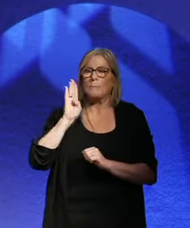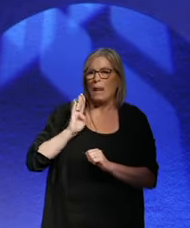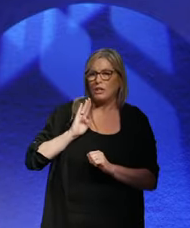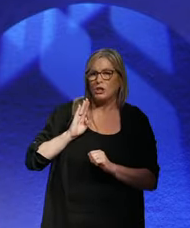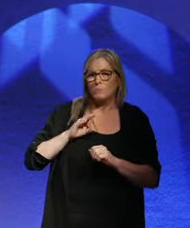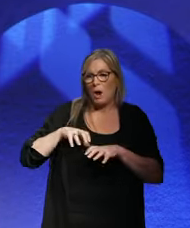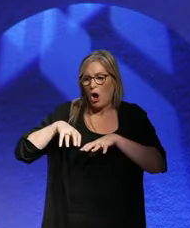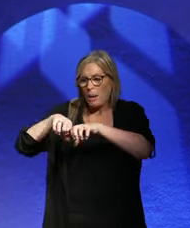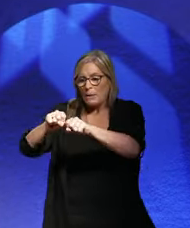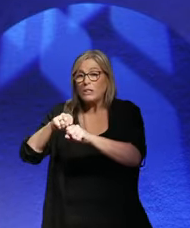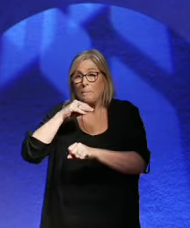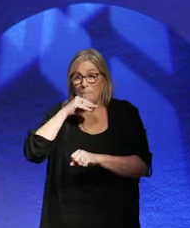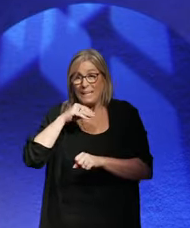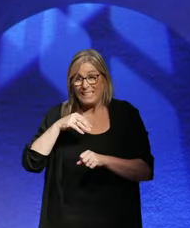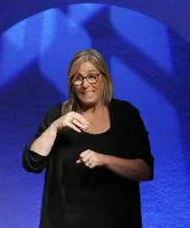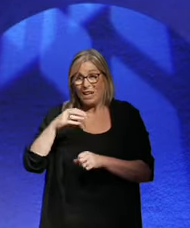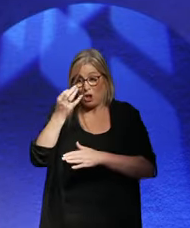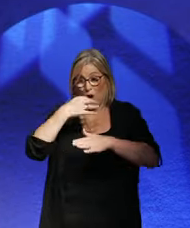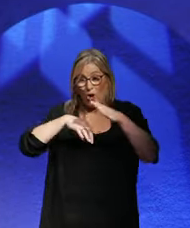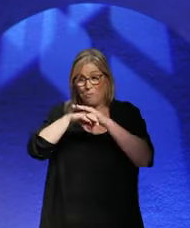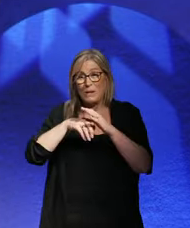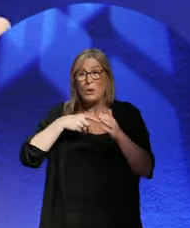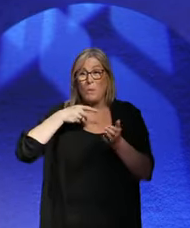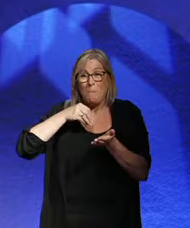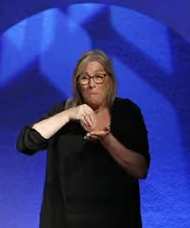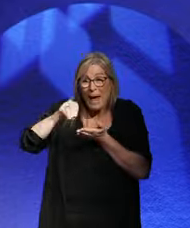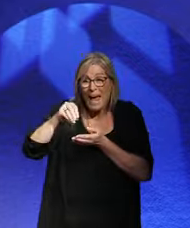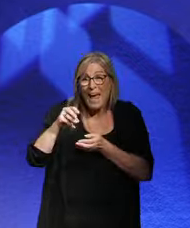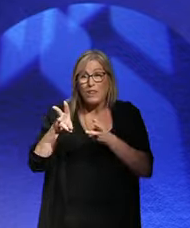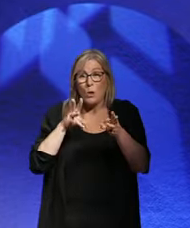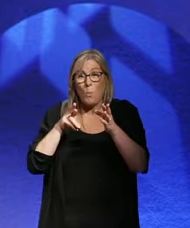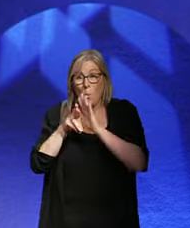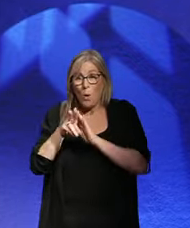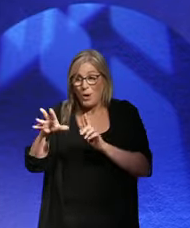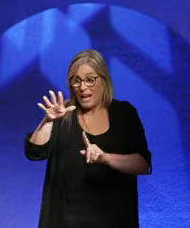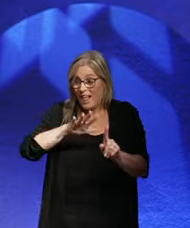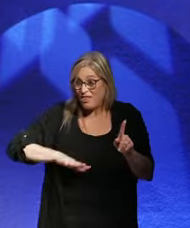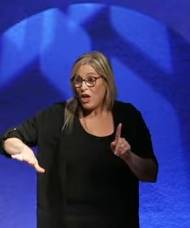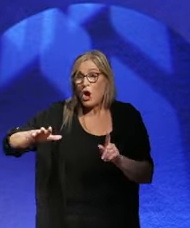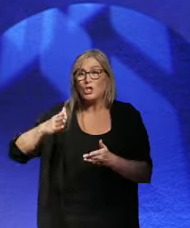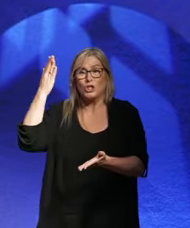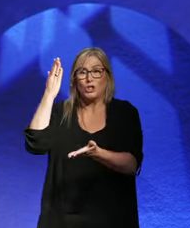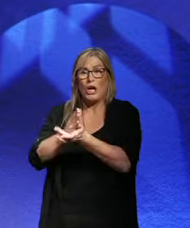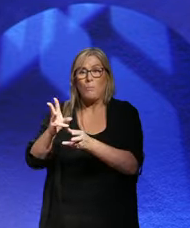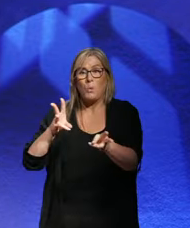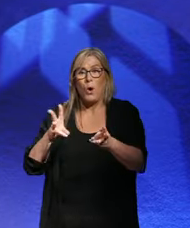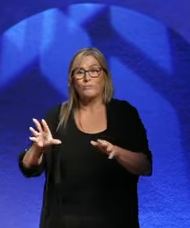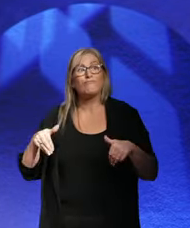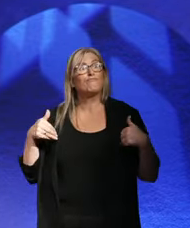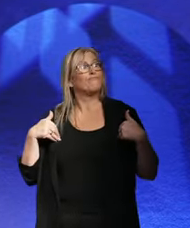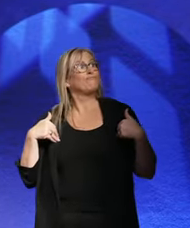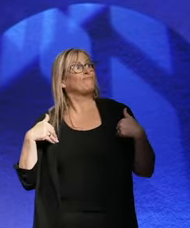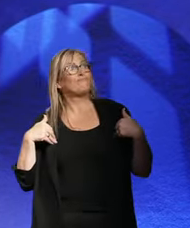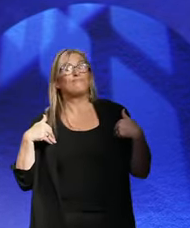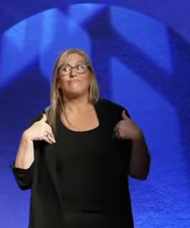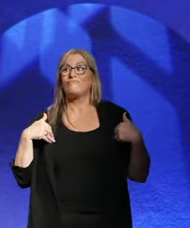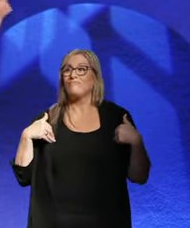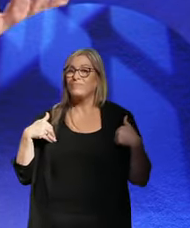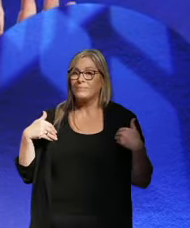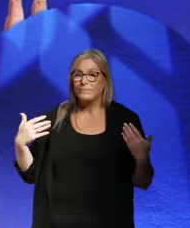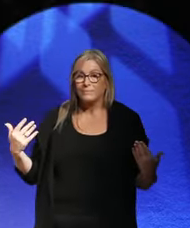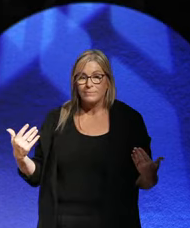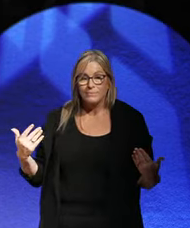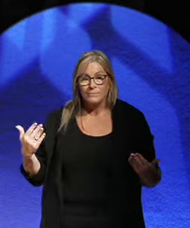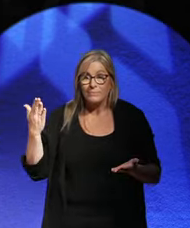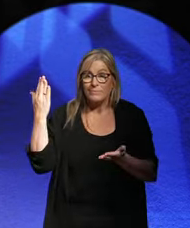government paying the workers in those areas not to work. A furlough scheme, in